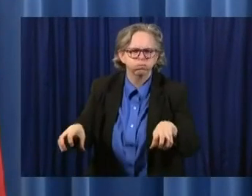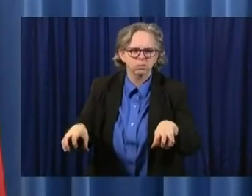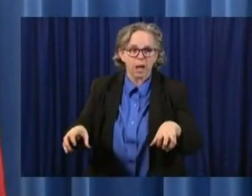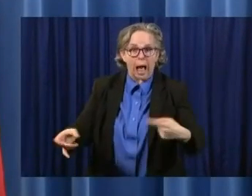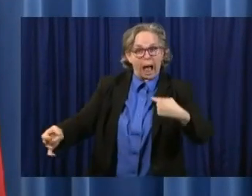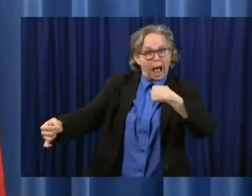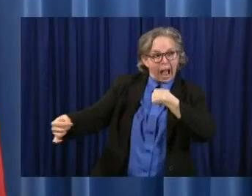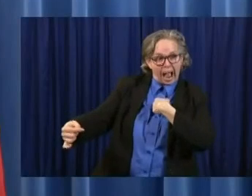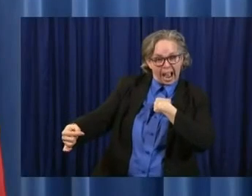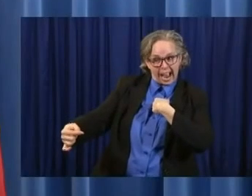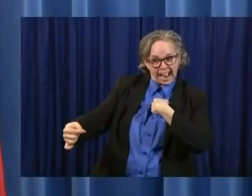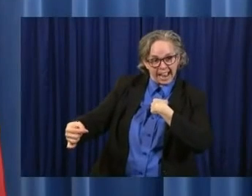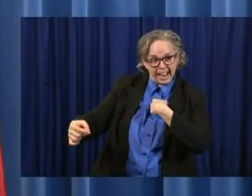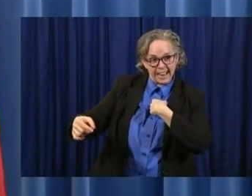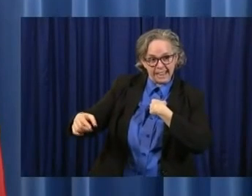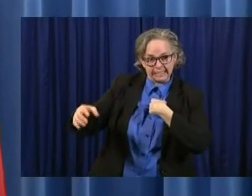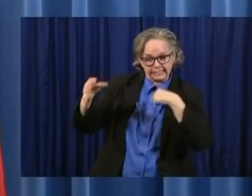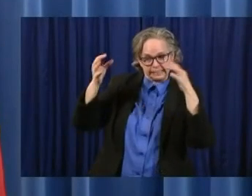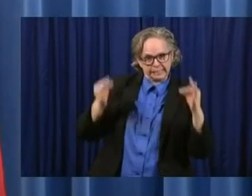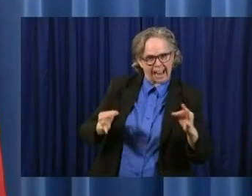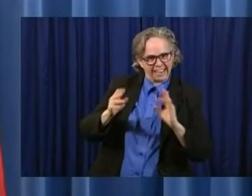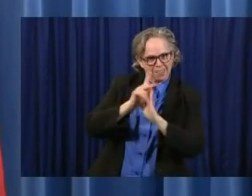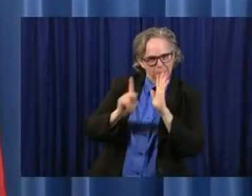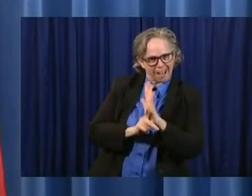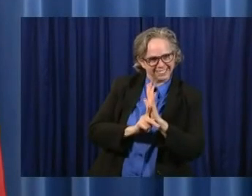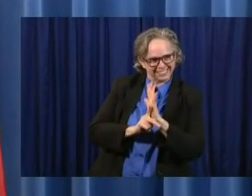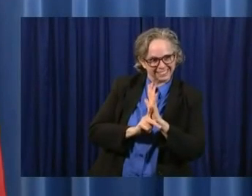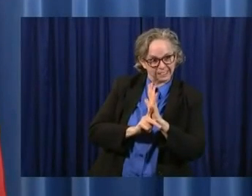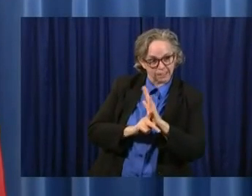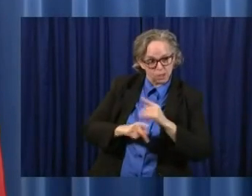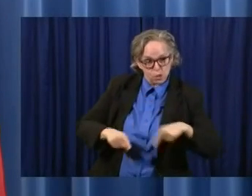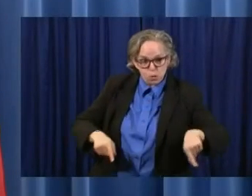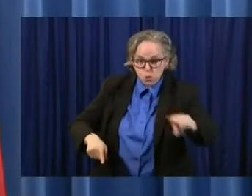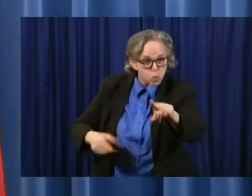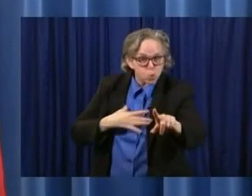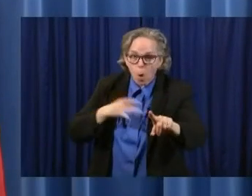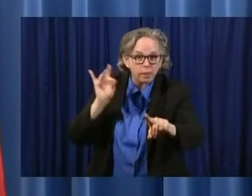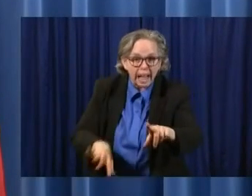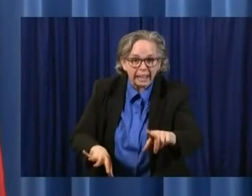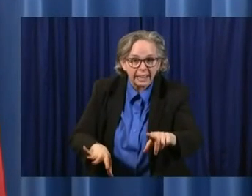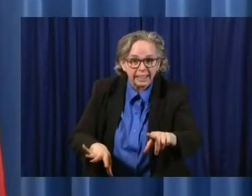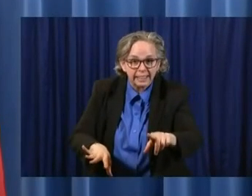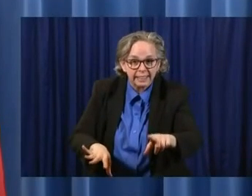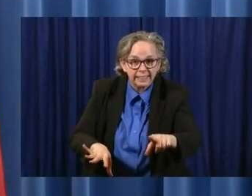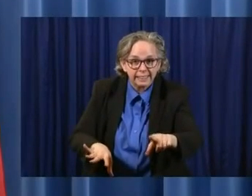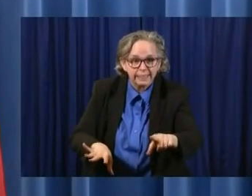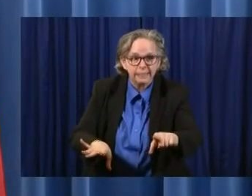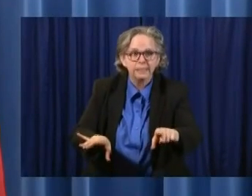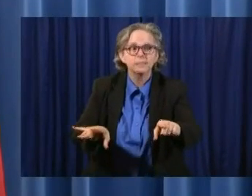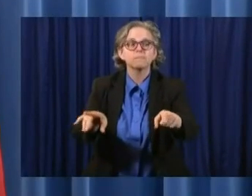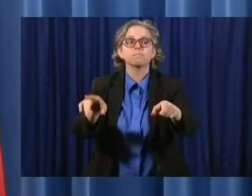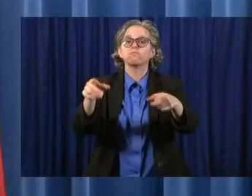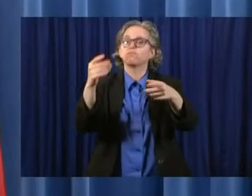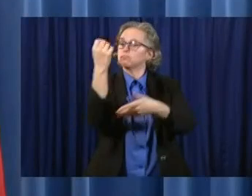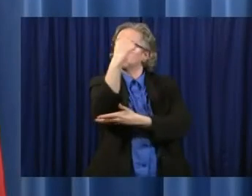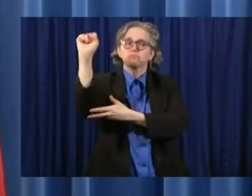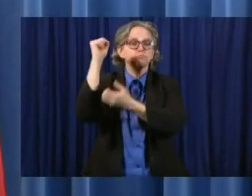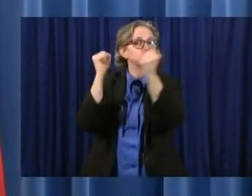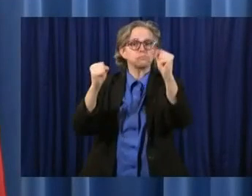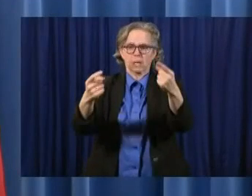So when you don't like the policy, again, you can demonstrate against me,